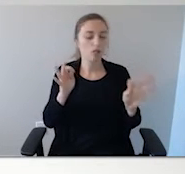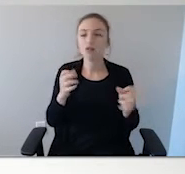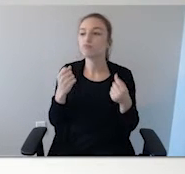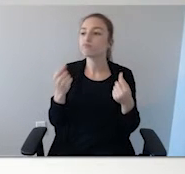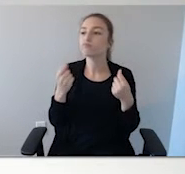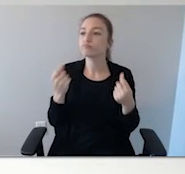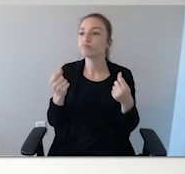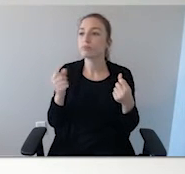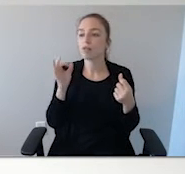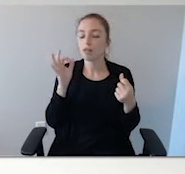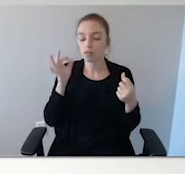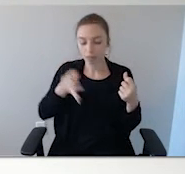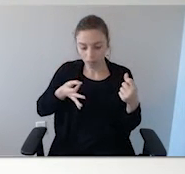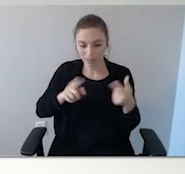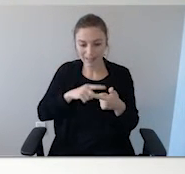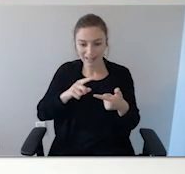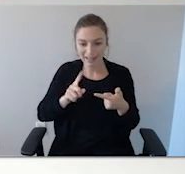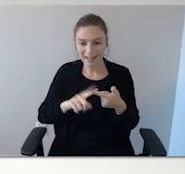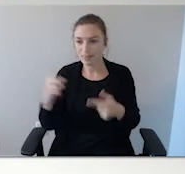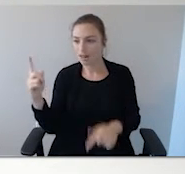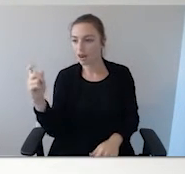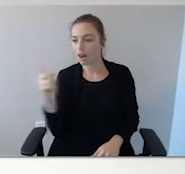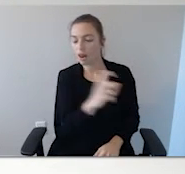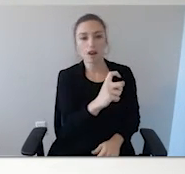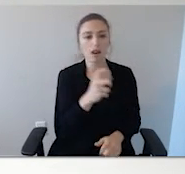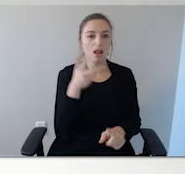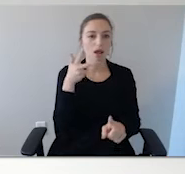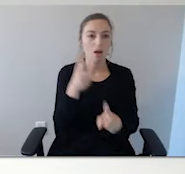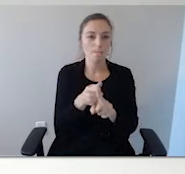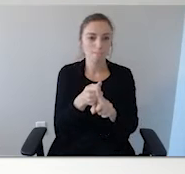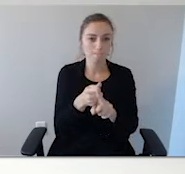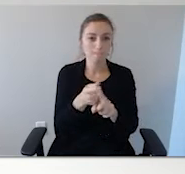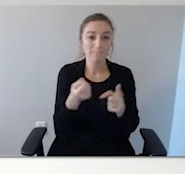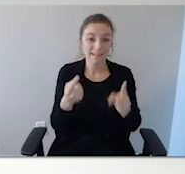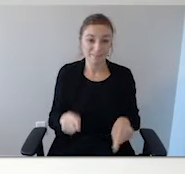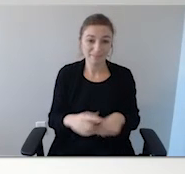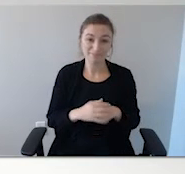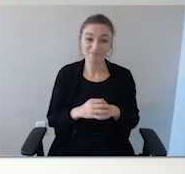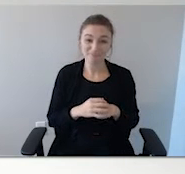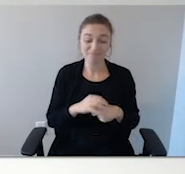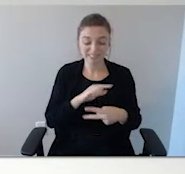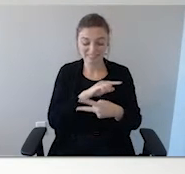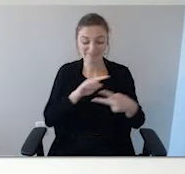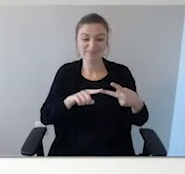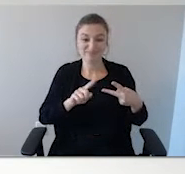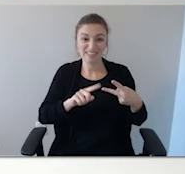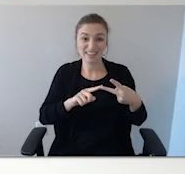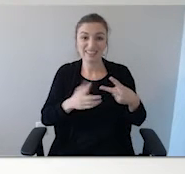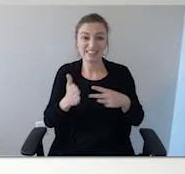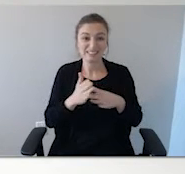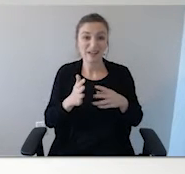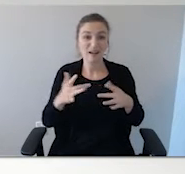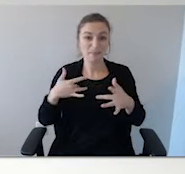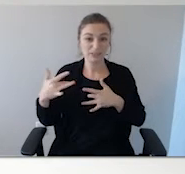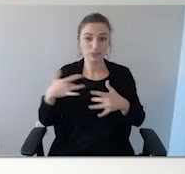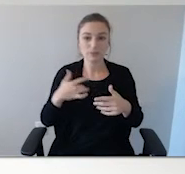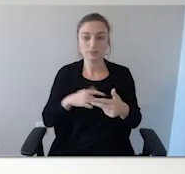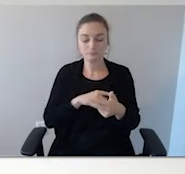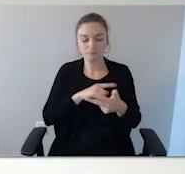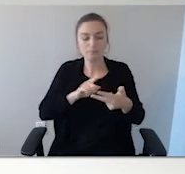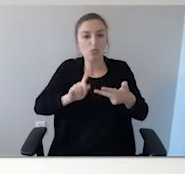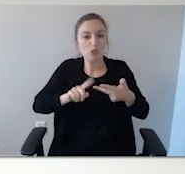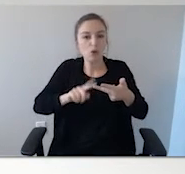Look down for a second, there could be a child with autism in front of you on the road. So traffic is a secondary concern. Then there's other environmental